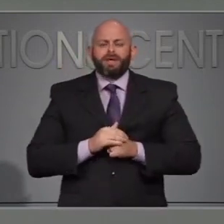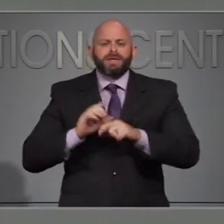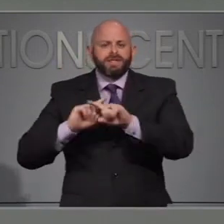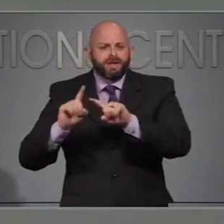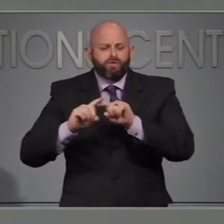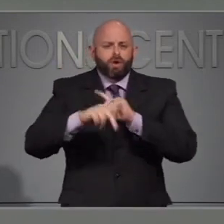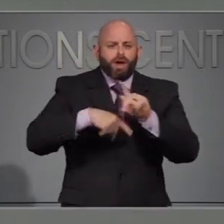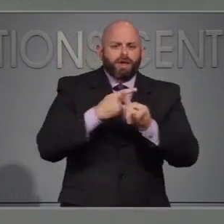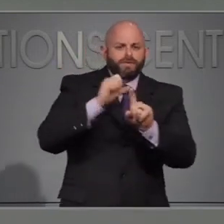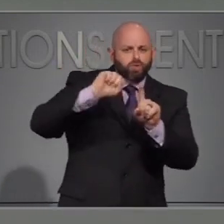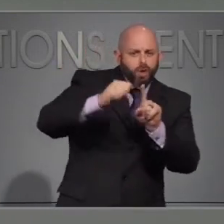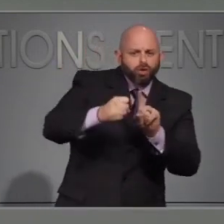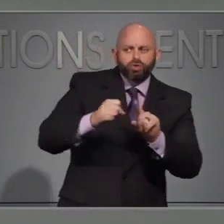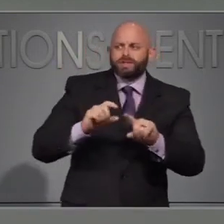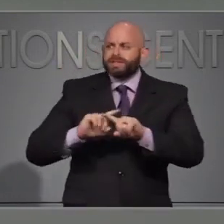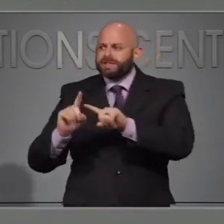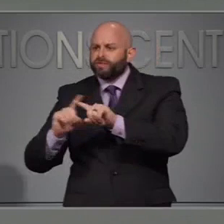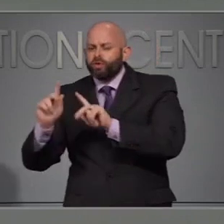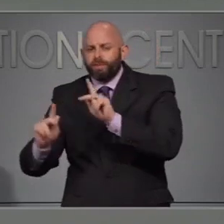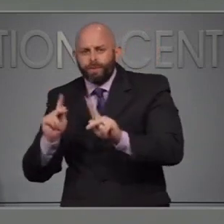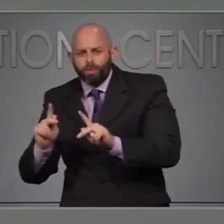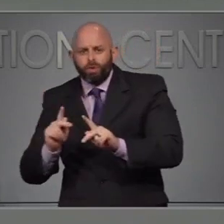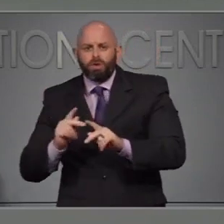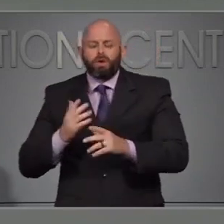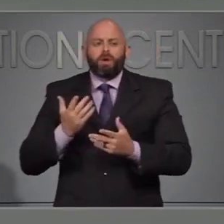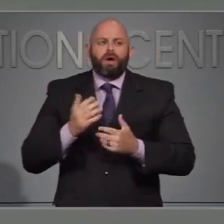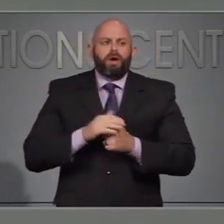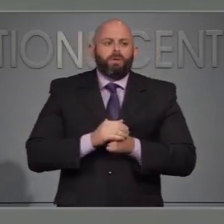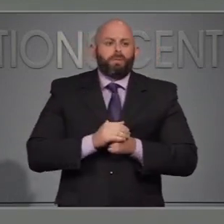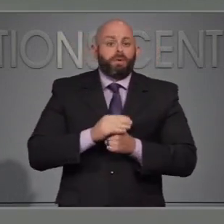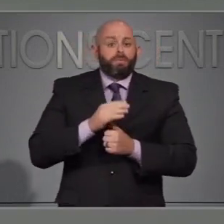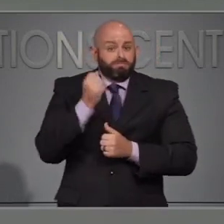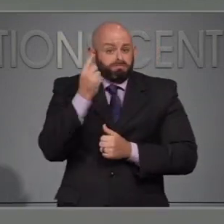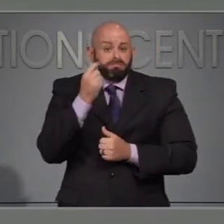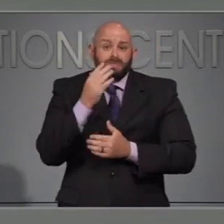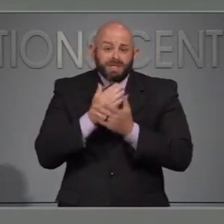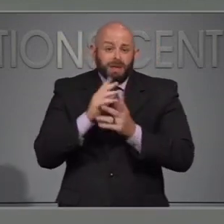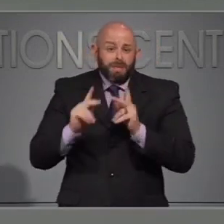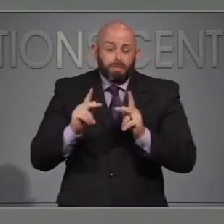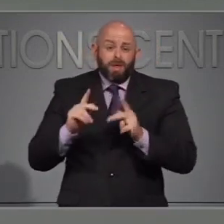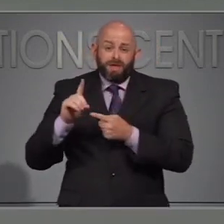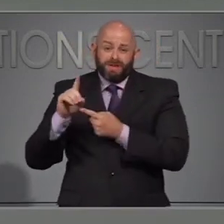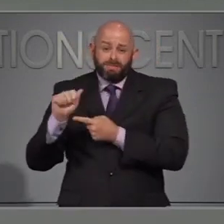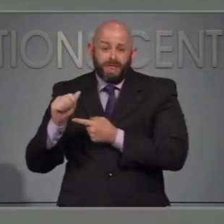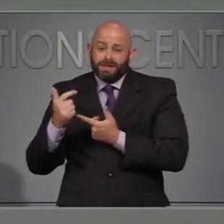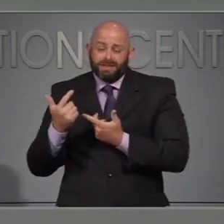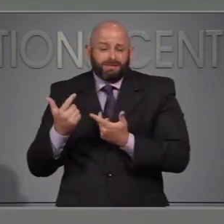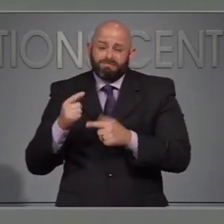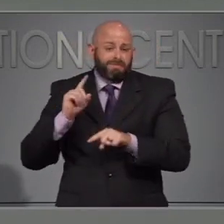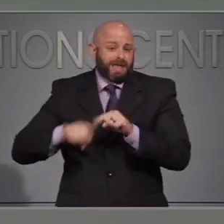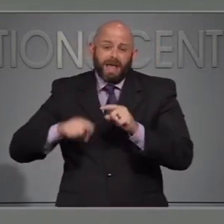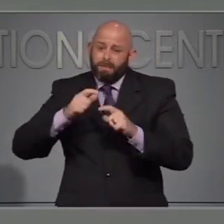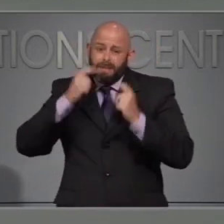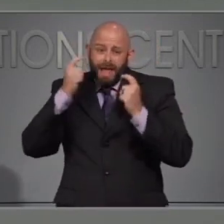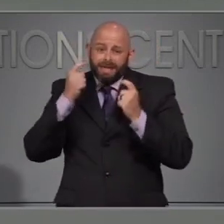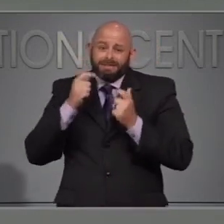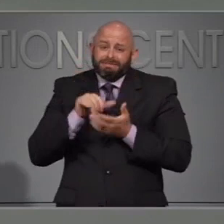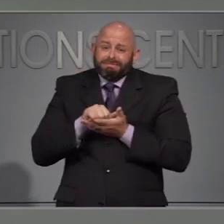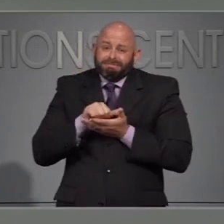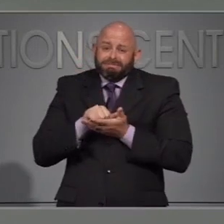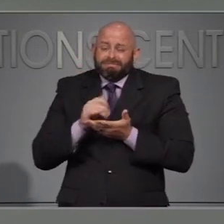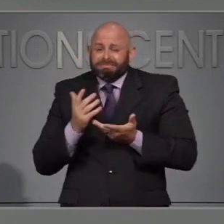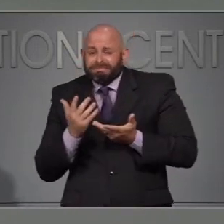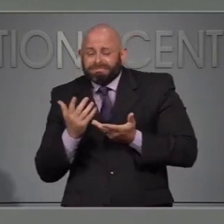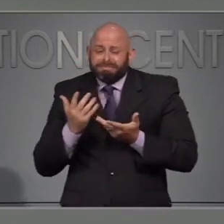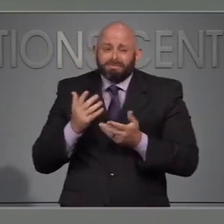different kinds of people. There's some people who have disabilities where they aren't able to wear one. You have to think about the age